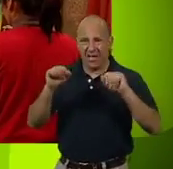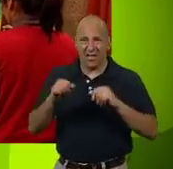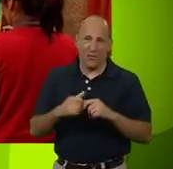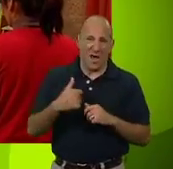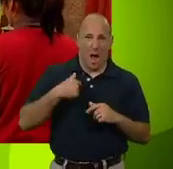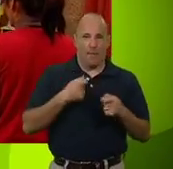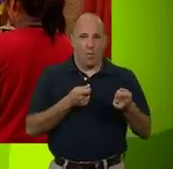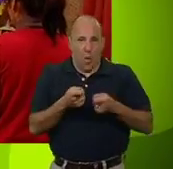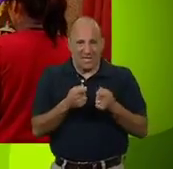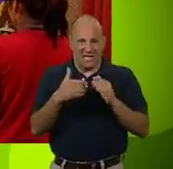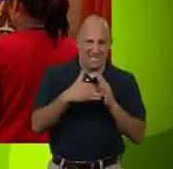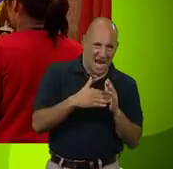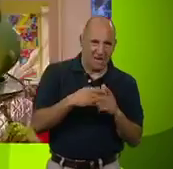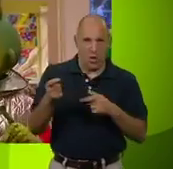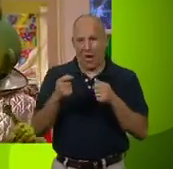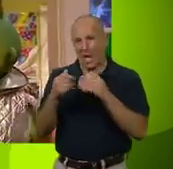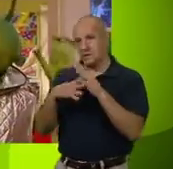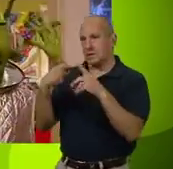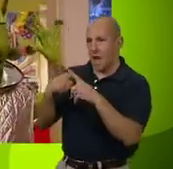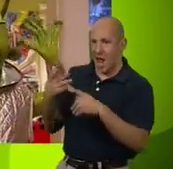coordinator Zhang and this is coordinator Zach.